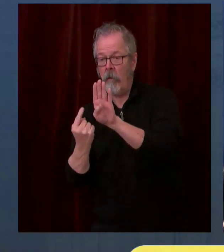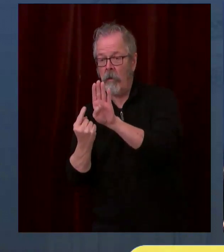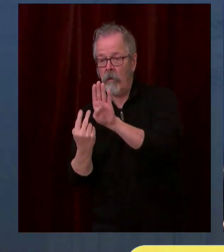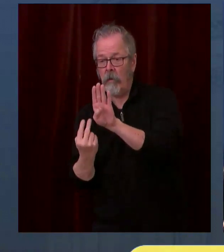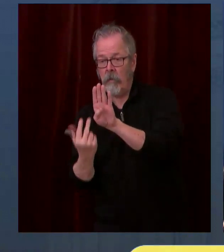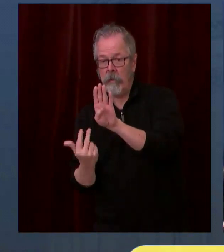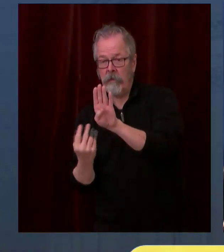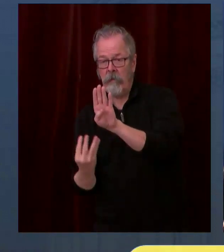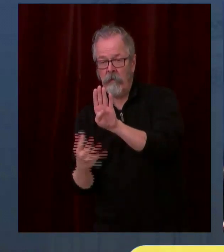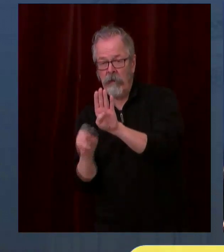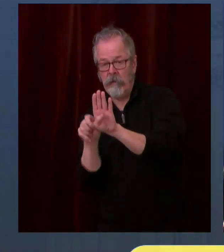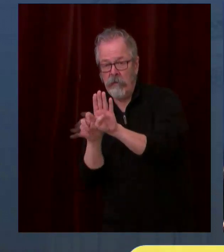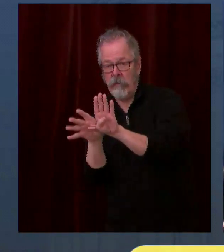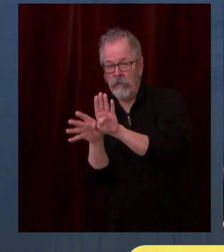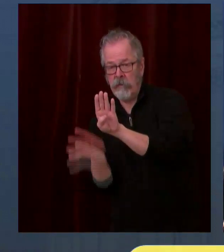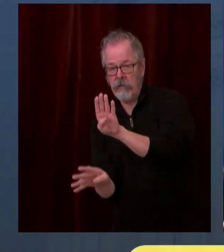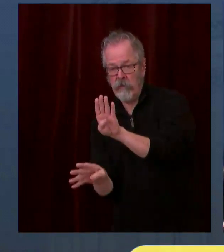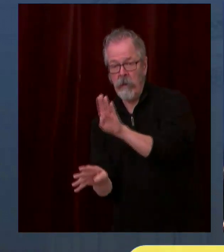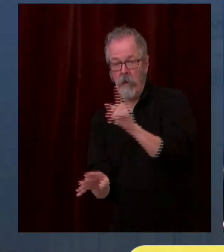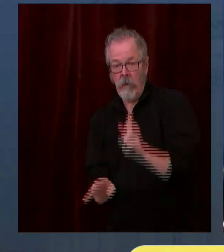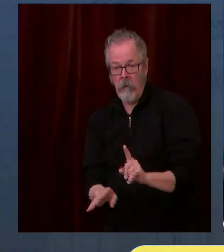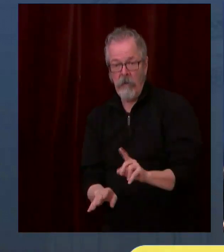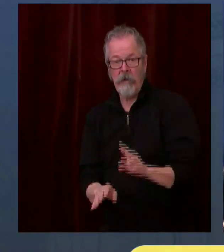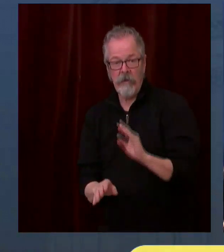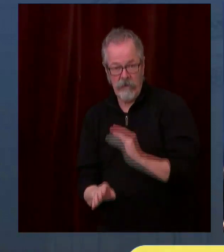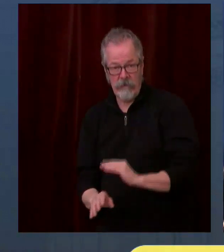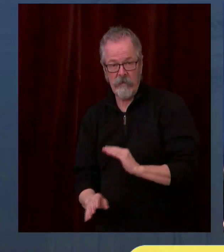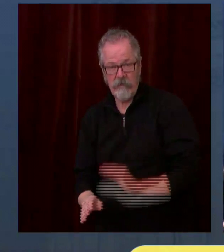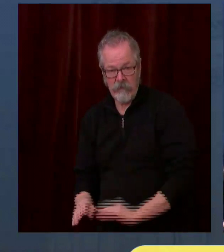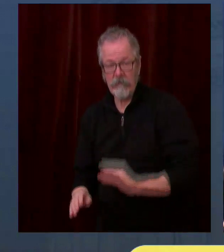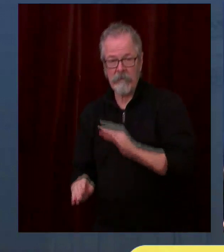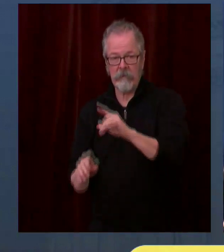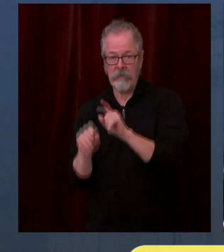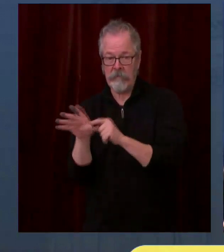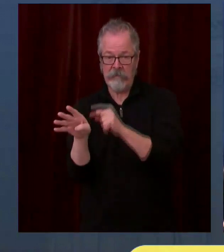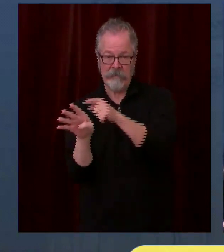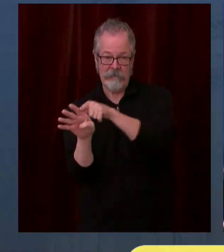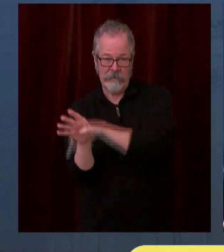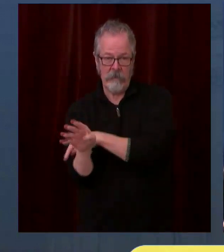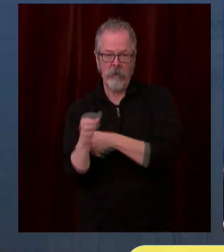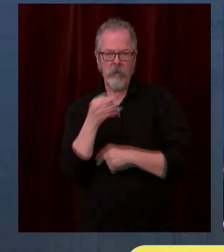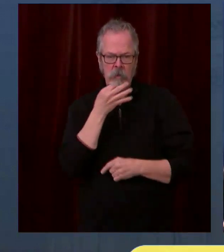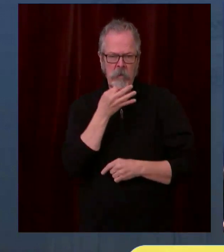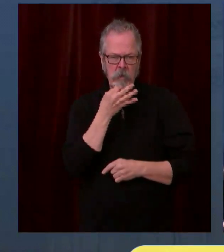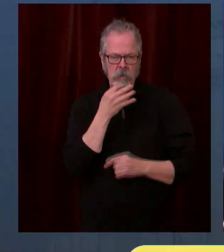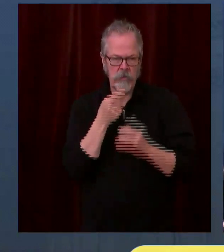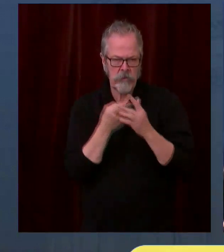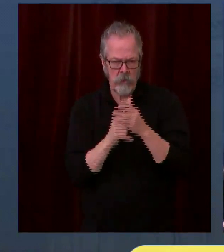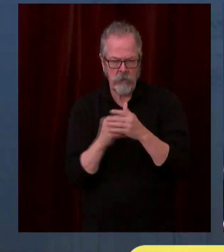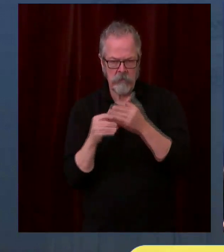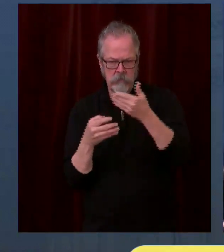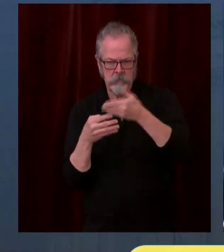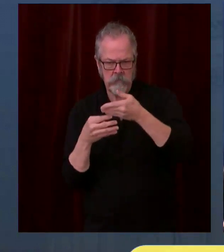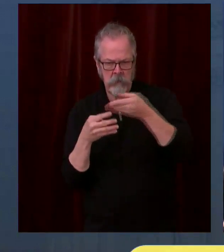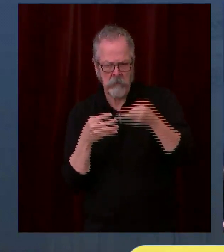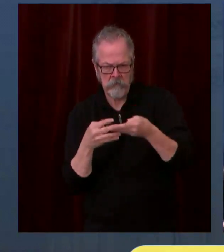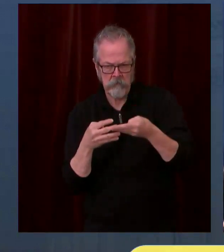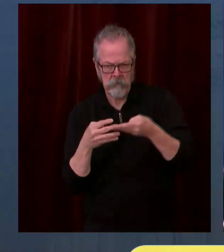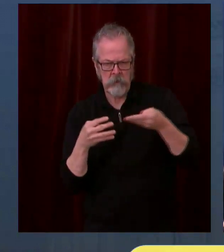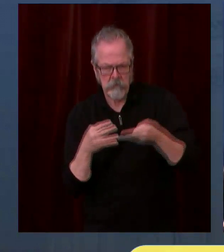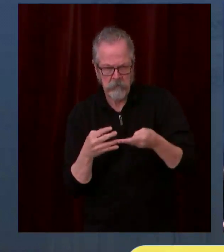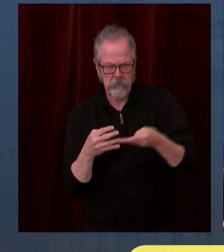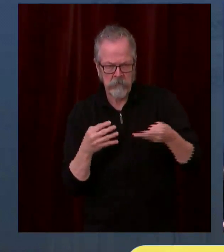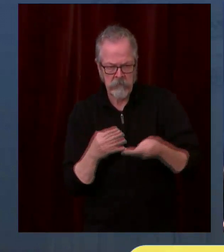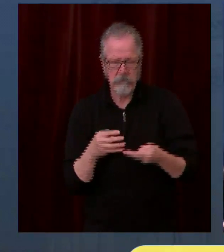intend to move to tier 2 of phase 1b. Once we reach that tier, we will also allow